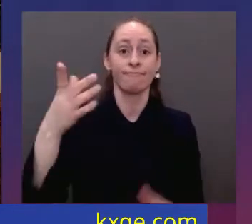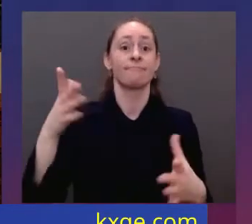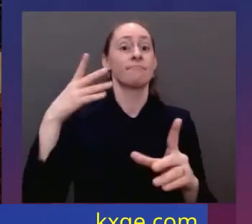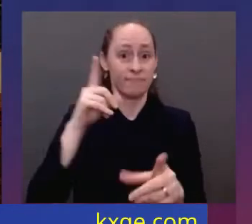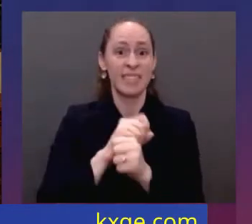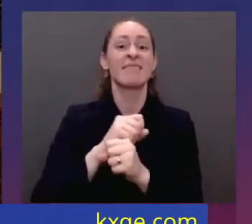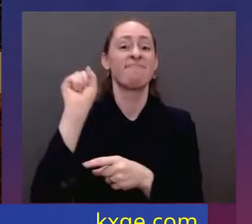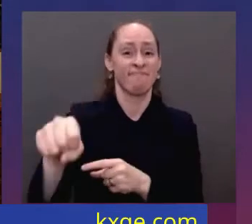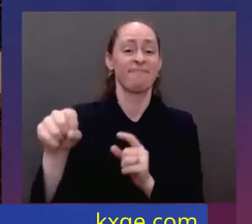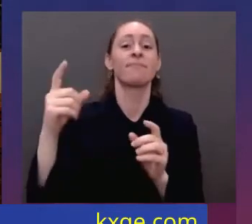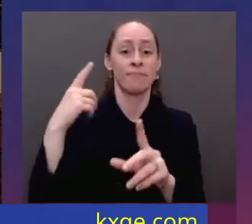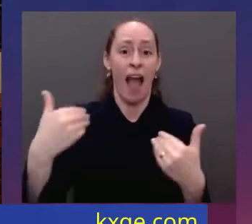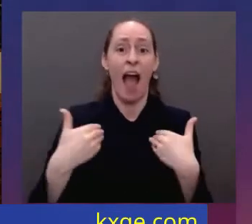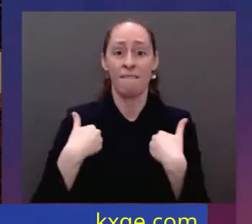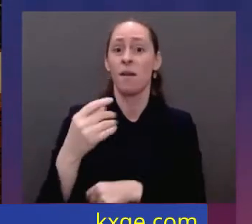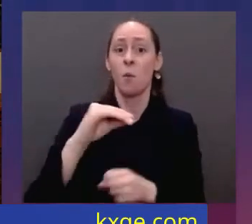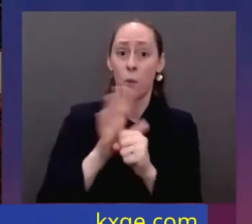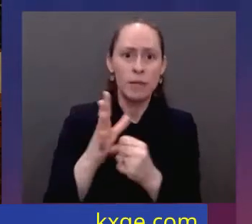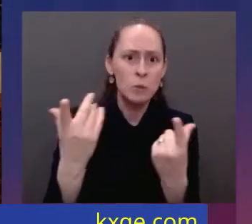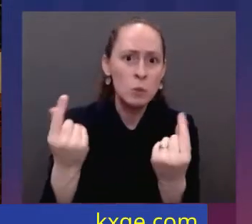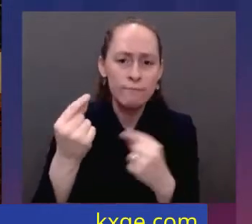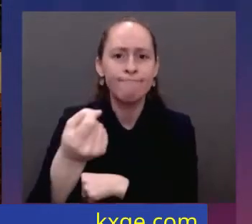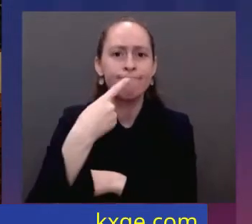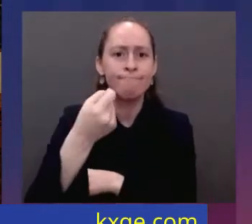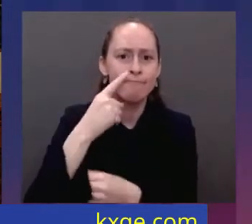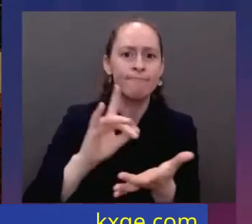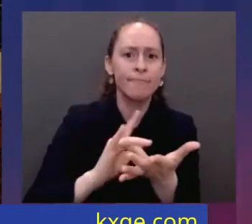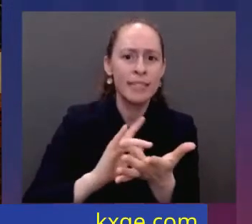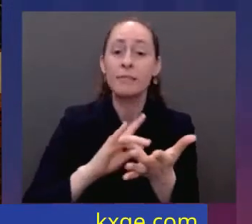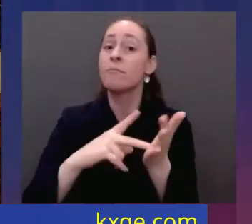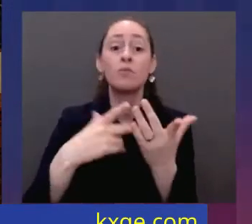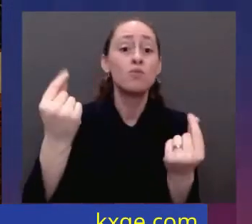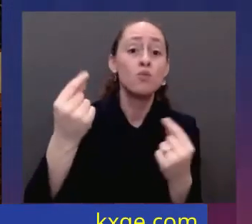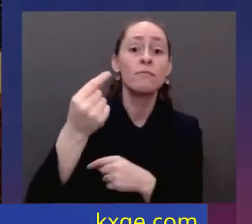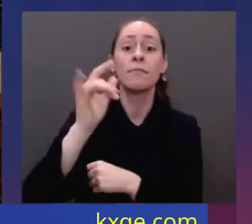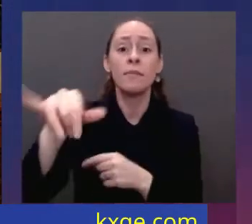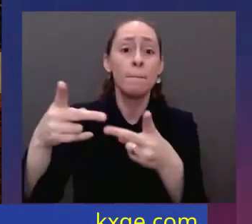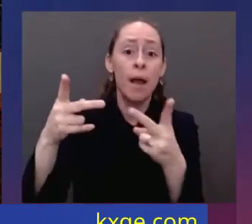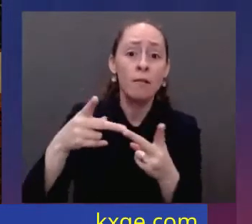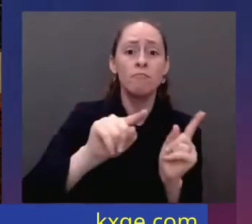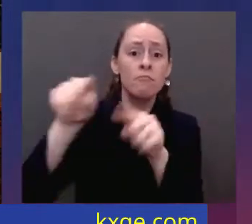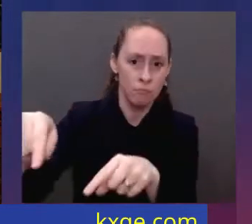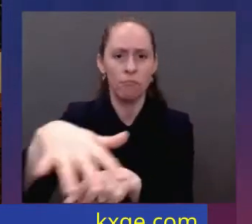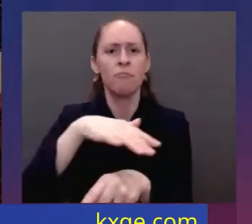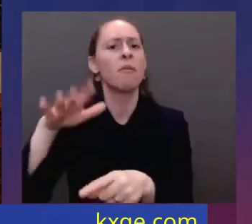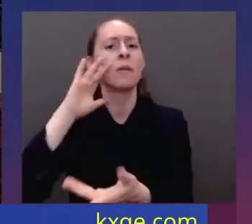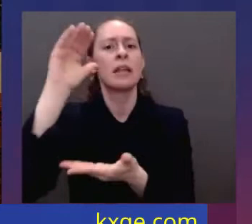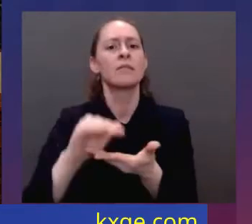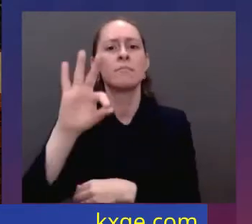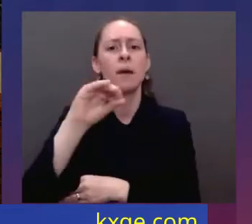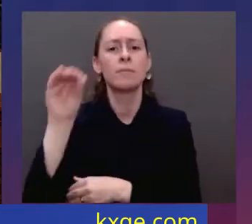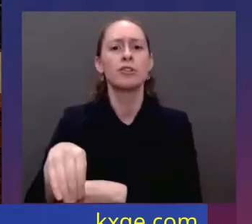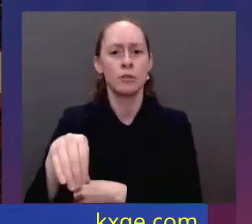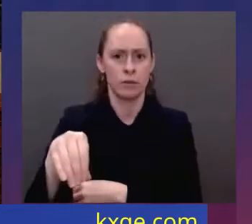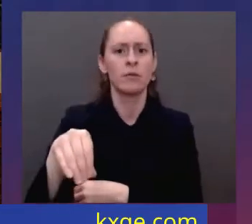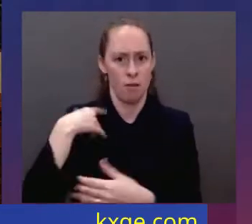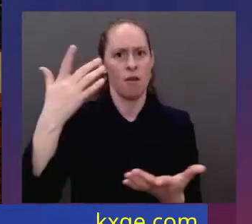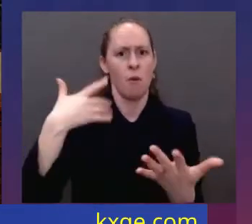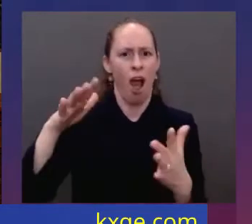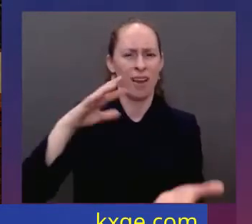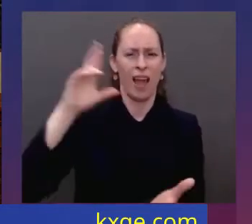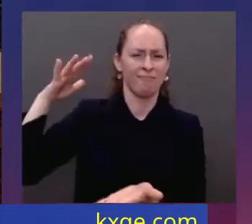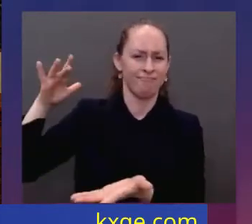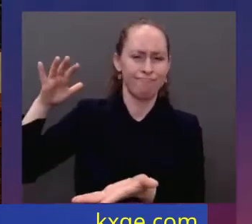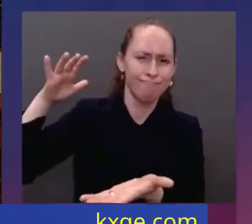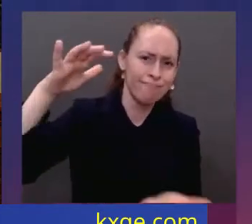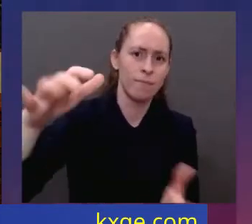your chances of ending up in the hospital by 90%. I've ordered more pills than anyone in the world has. Pfizer is working overtime to get us a million pills this month,